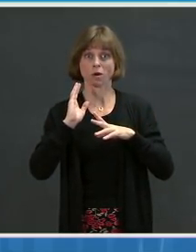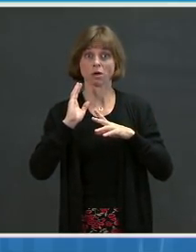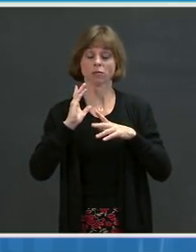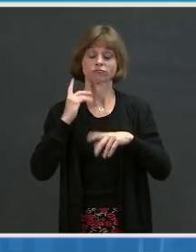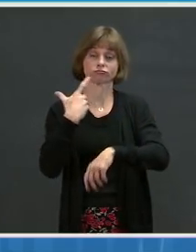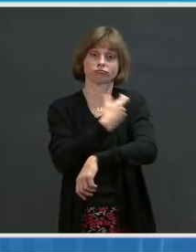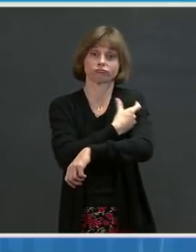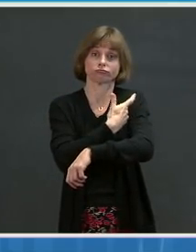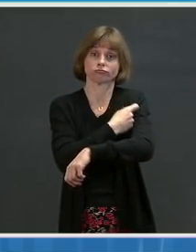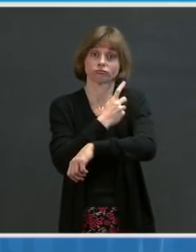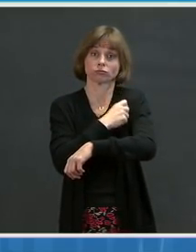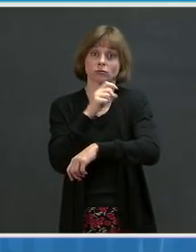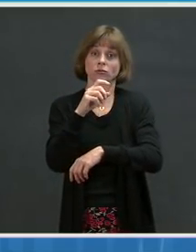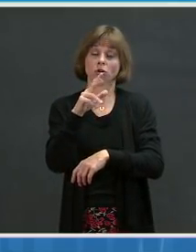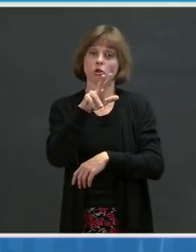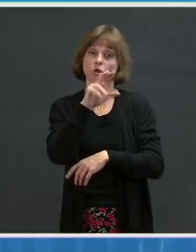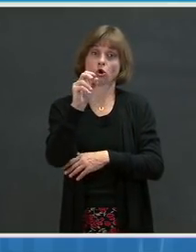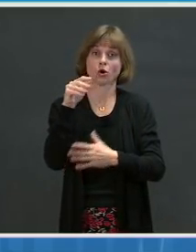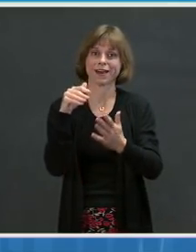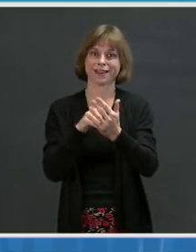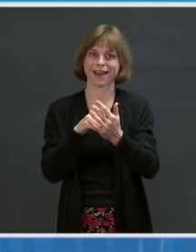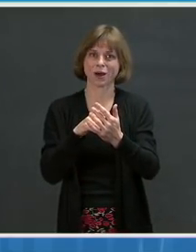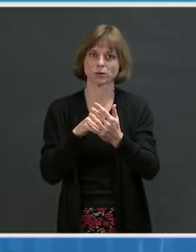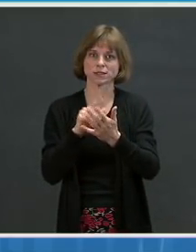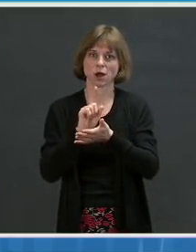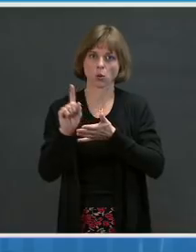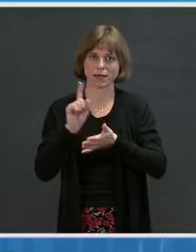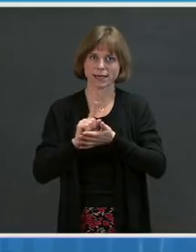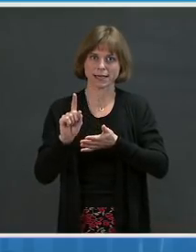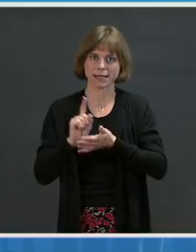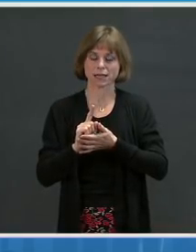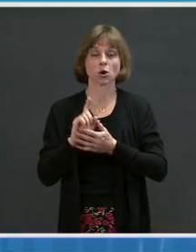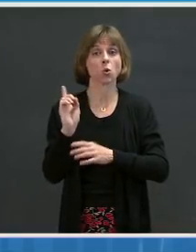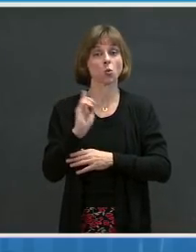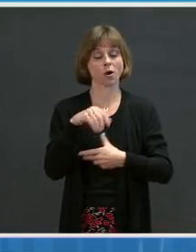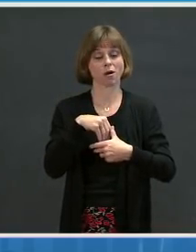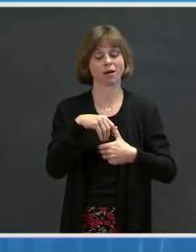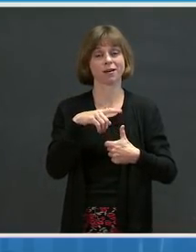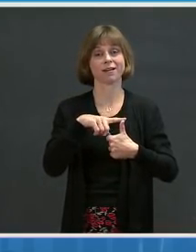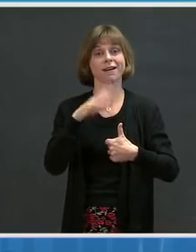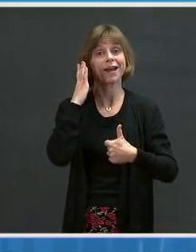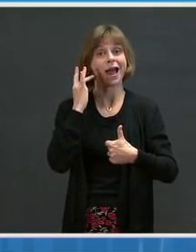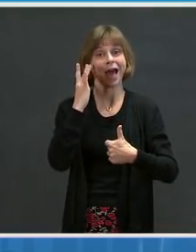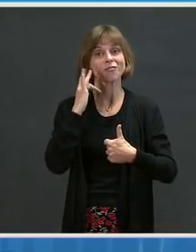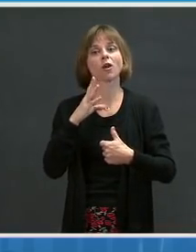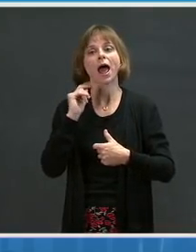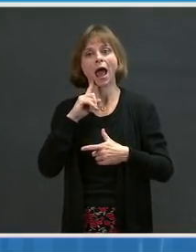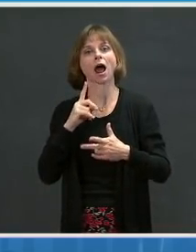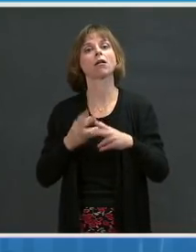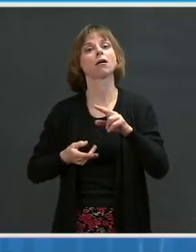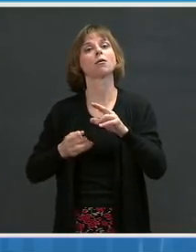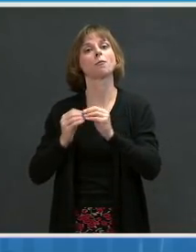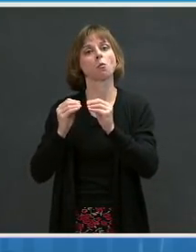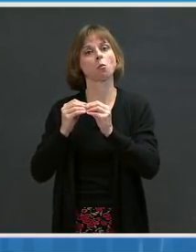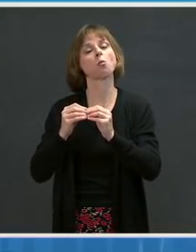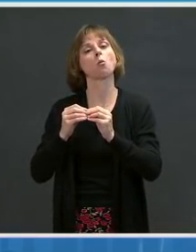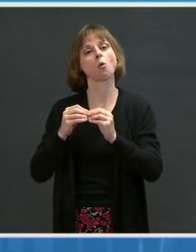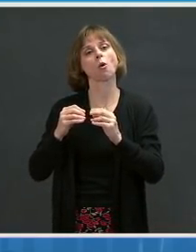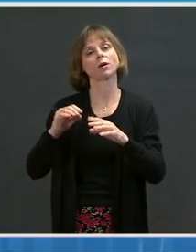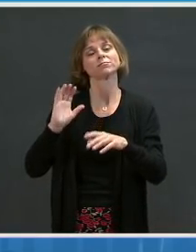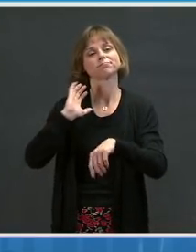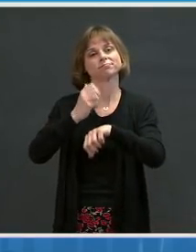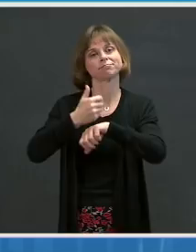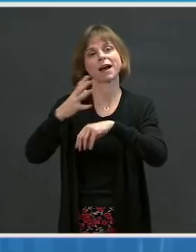,000 shots a week. These sites are up and running in California and are ramping up in Texas, Florida, and Pennsylvania.